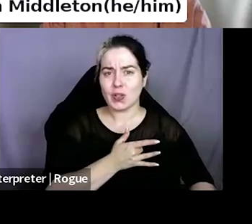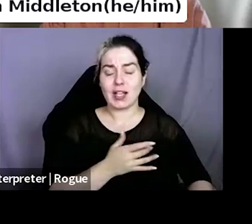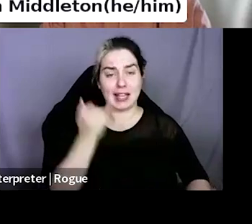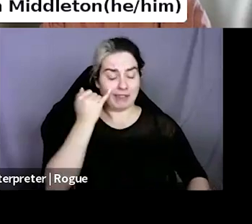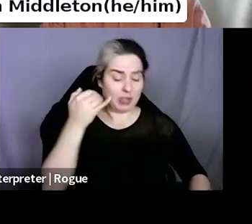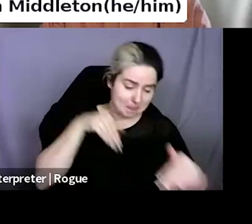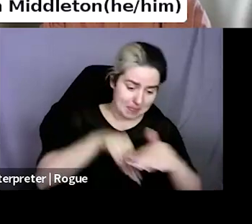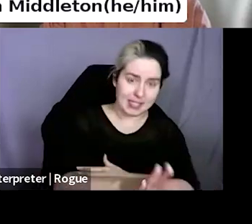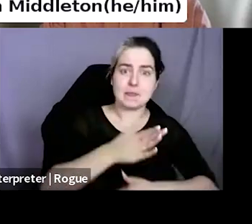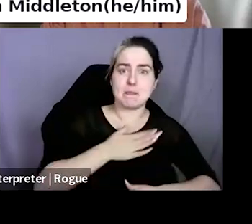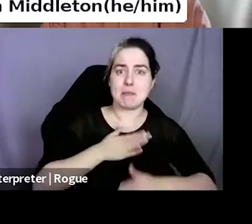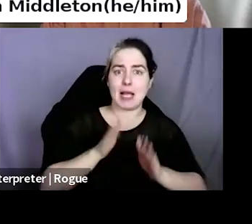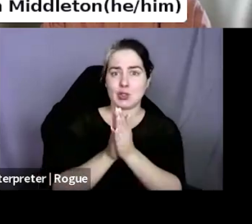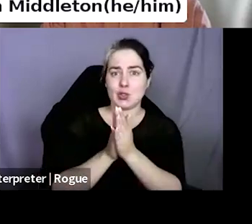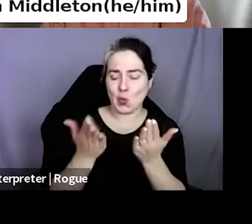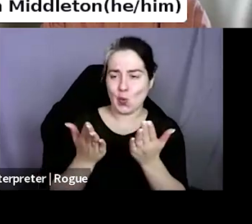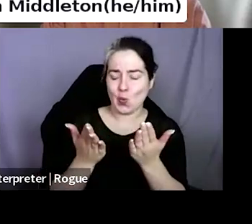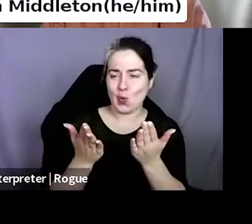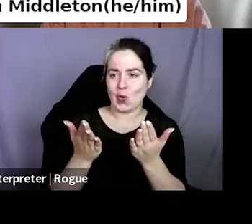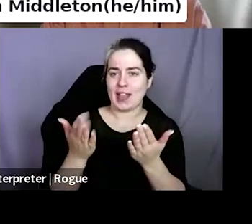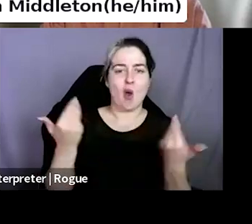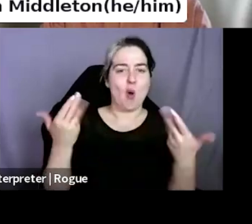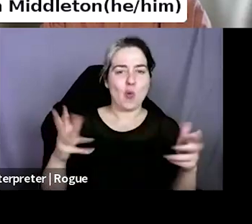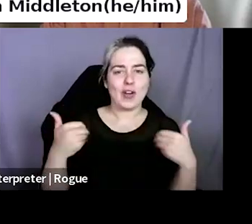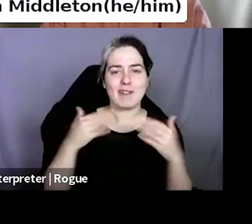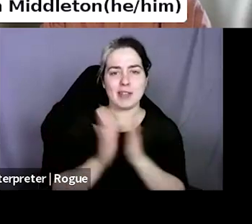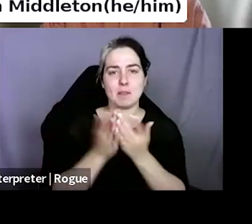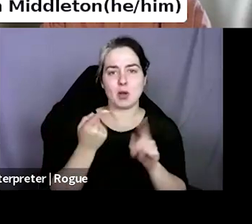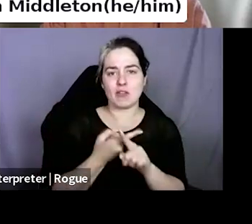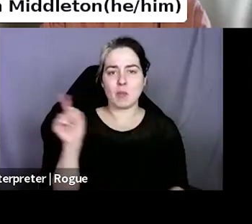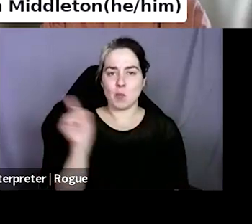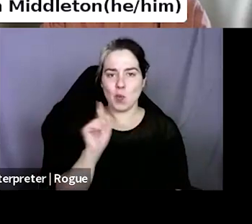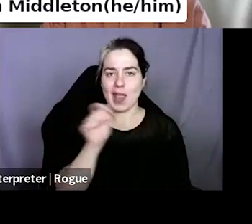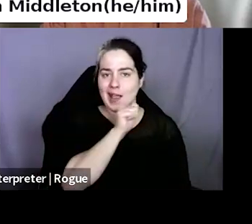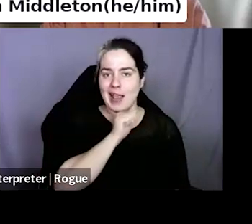you know, and say, Hey, I'm here to get this signed.